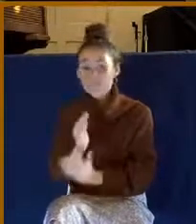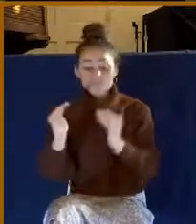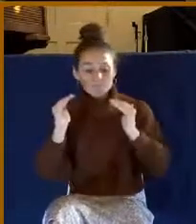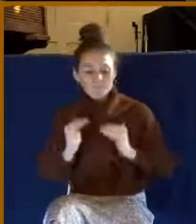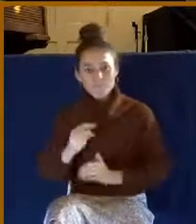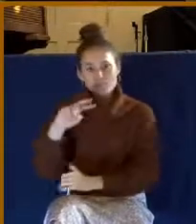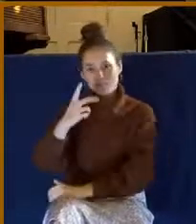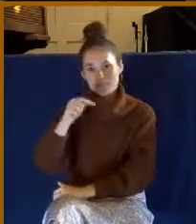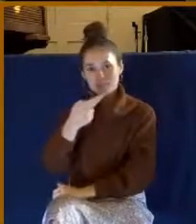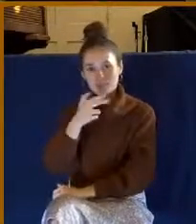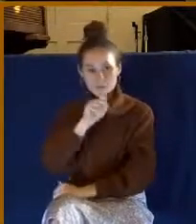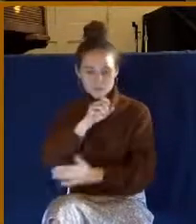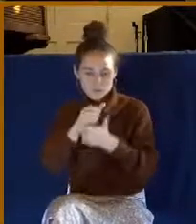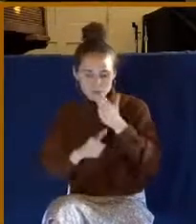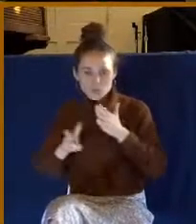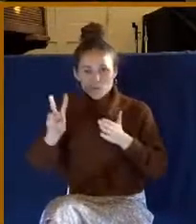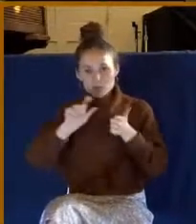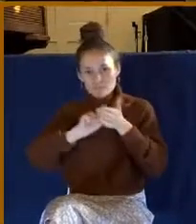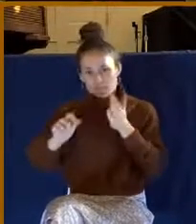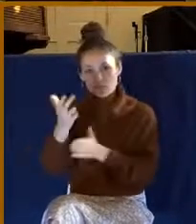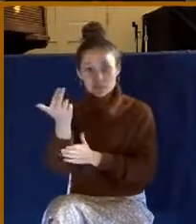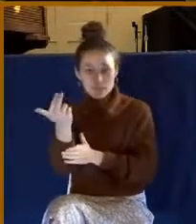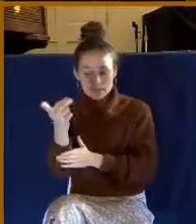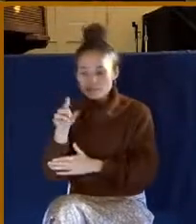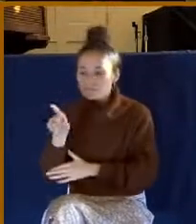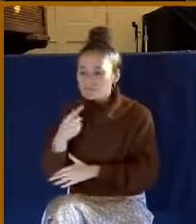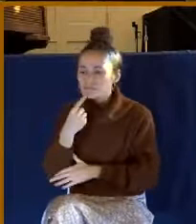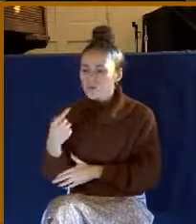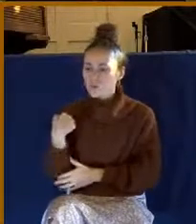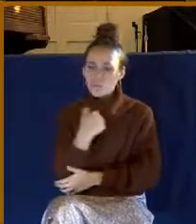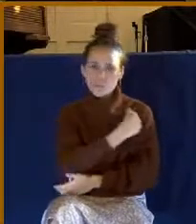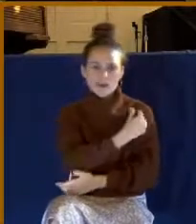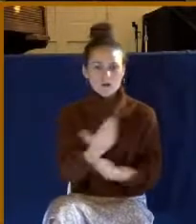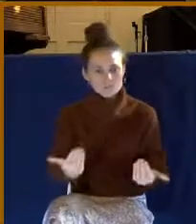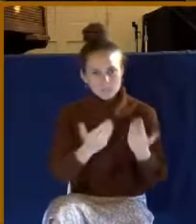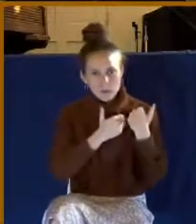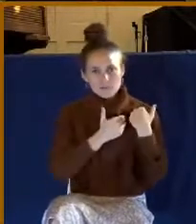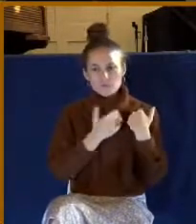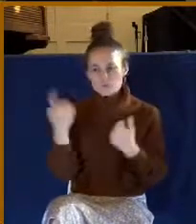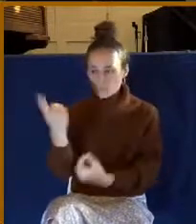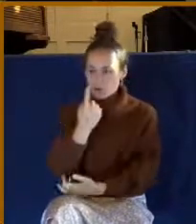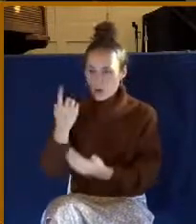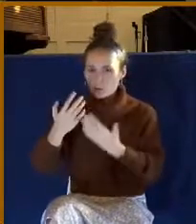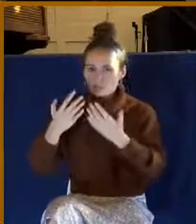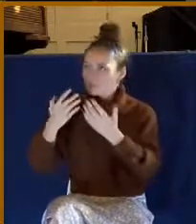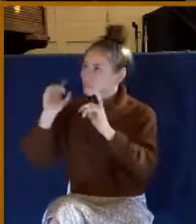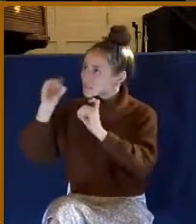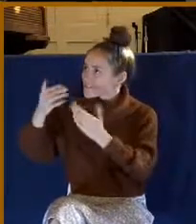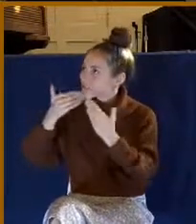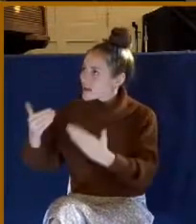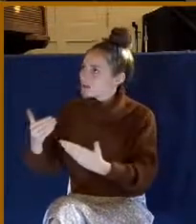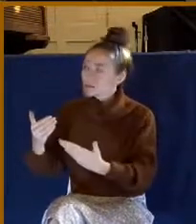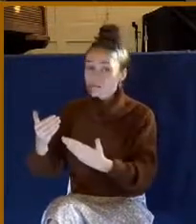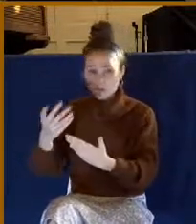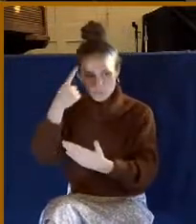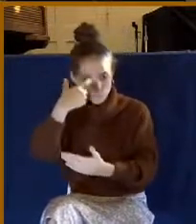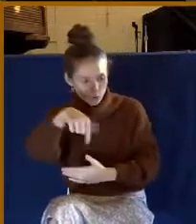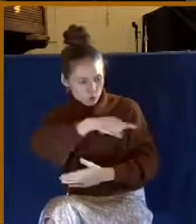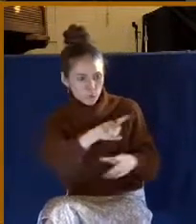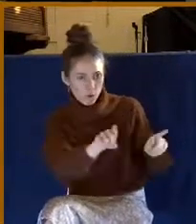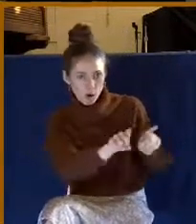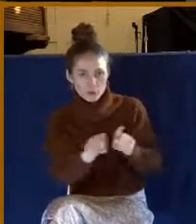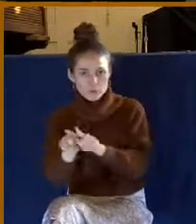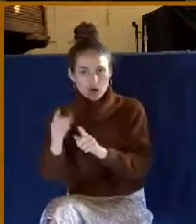Thessalonians. Look, drop down to verse 13. But we are bound to give thanks always to God for you, brethren, beloved of the Lord, because God